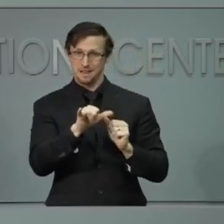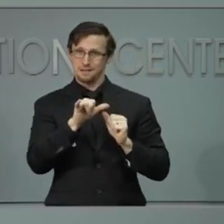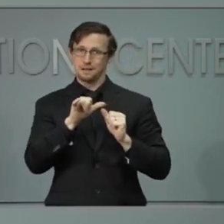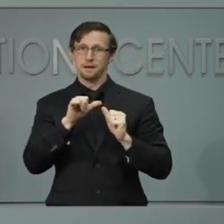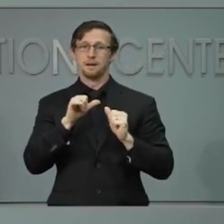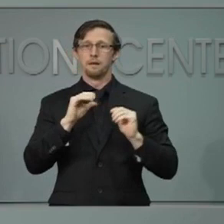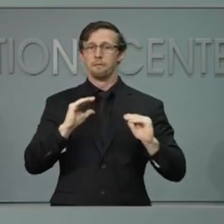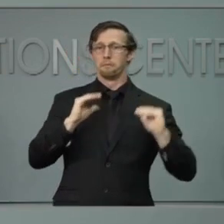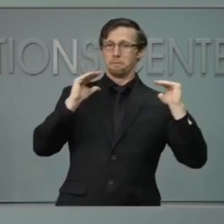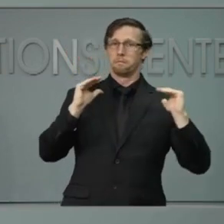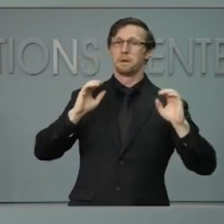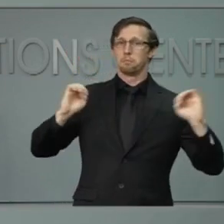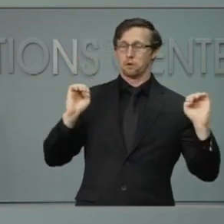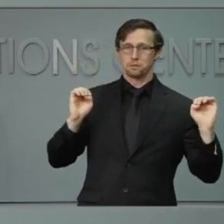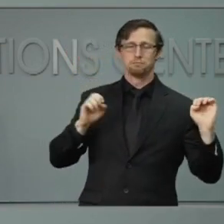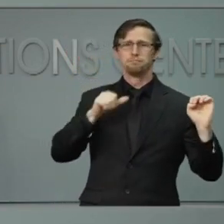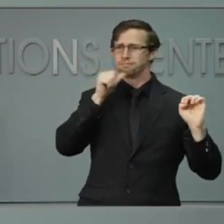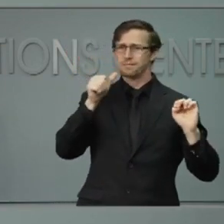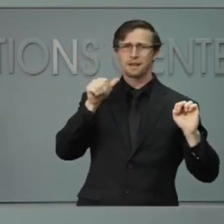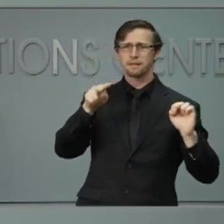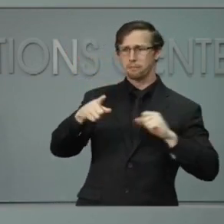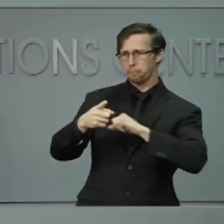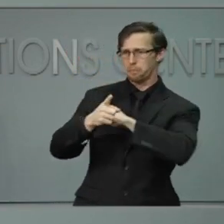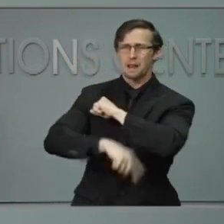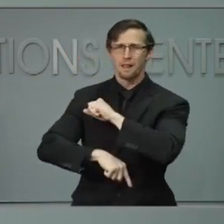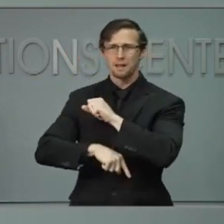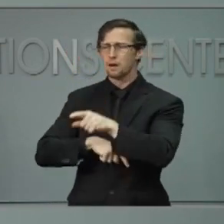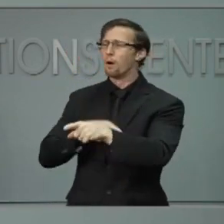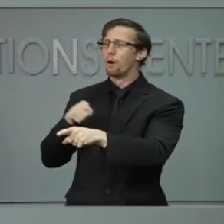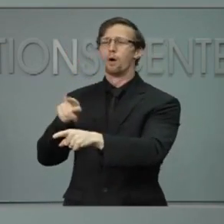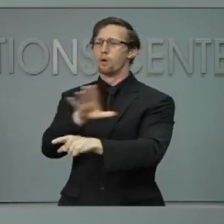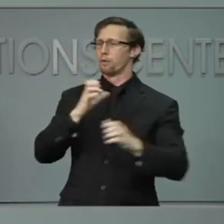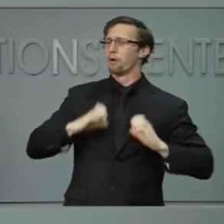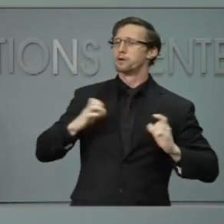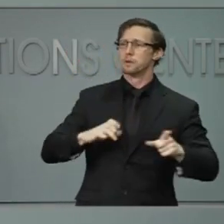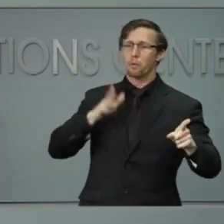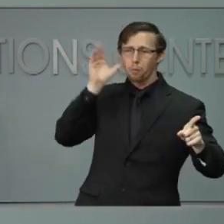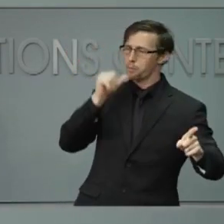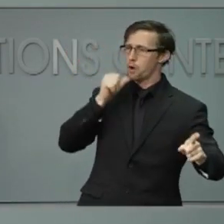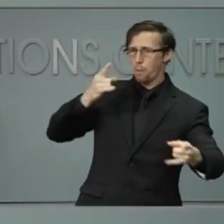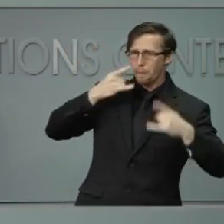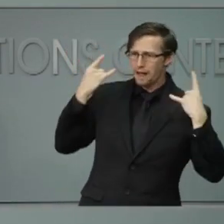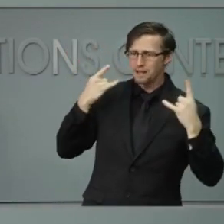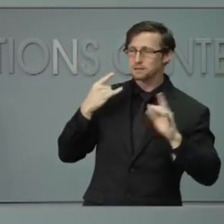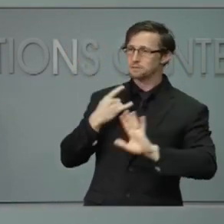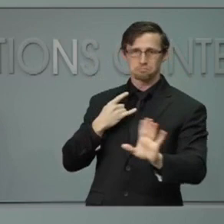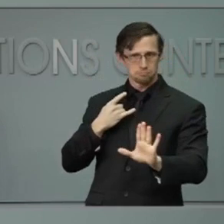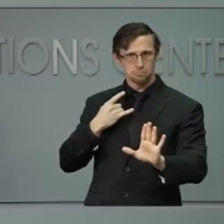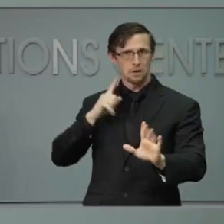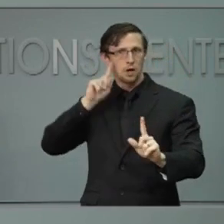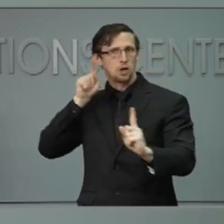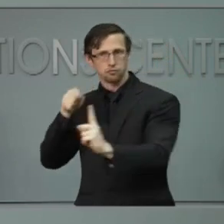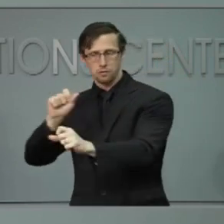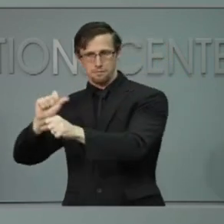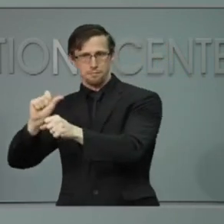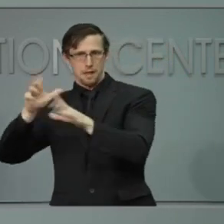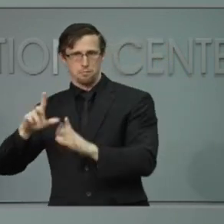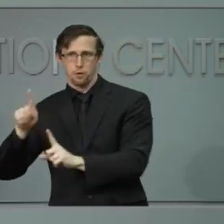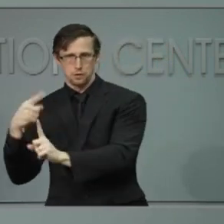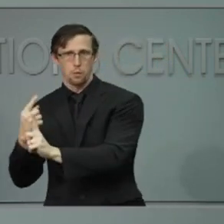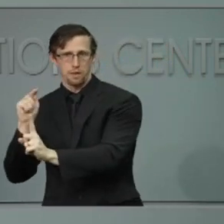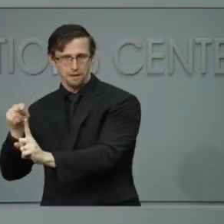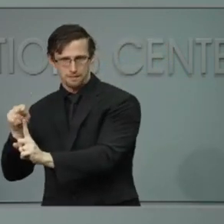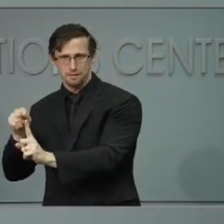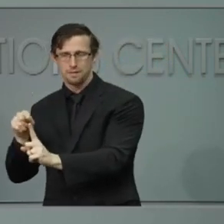emergency does not penalize the business for their customers' behavior, only their own. They